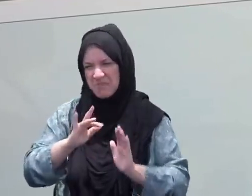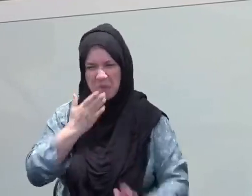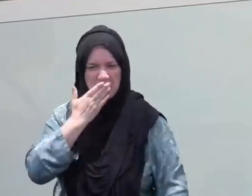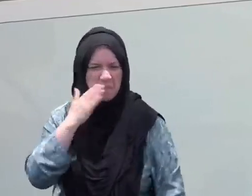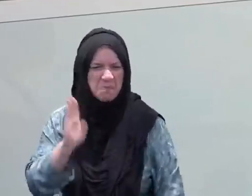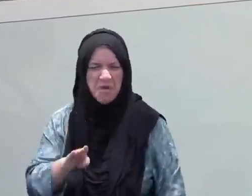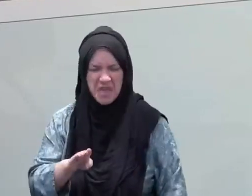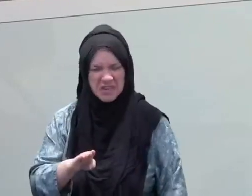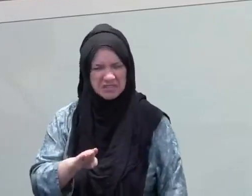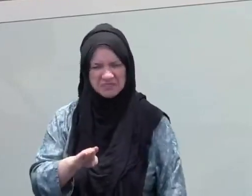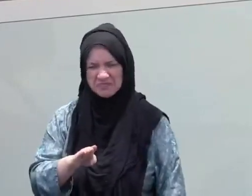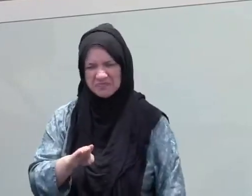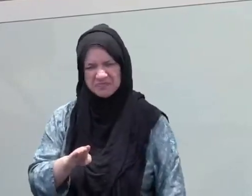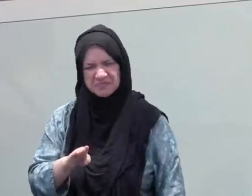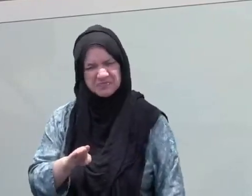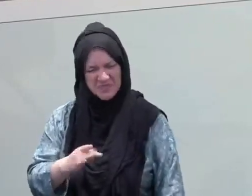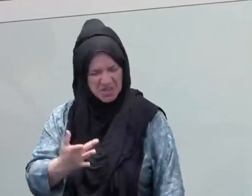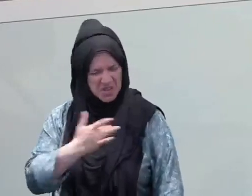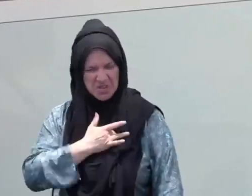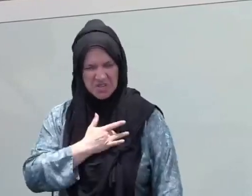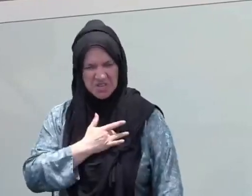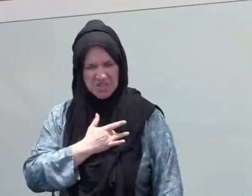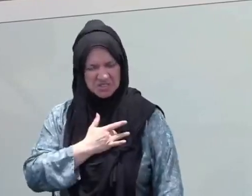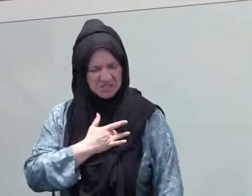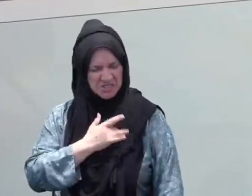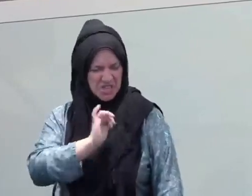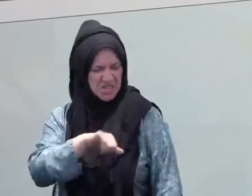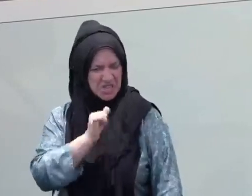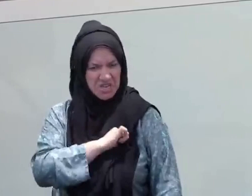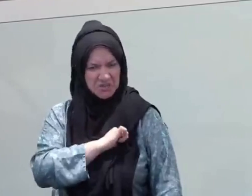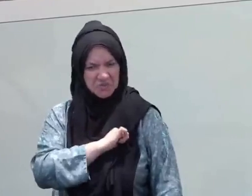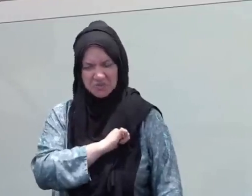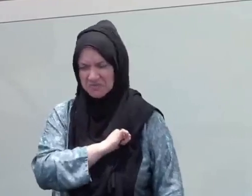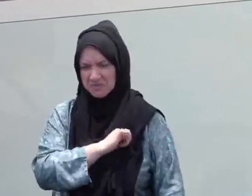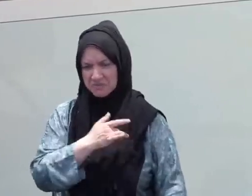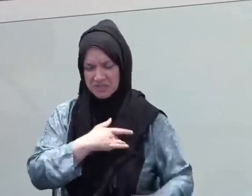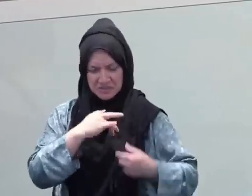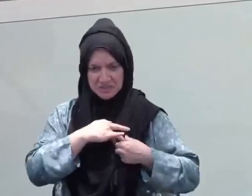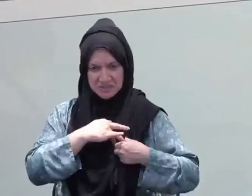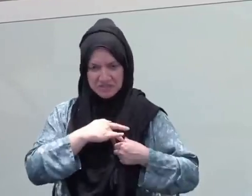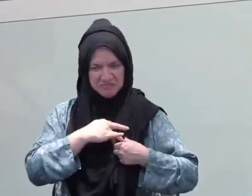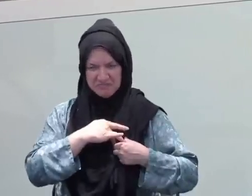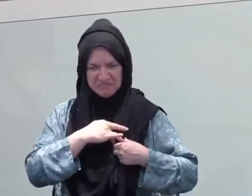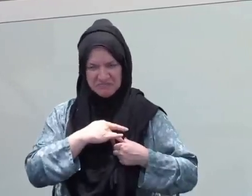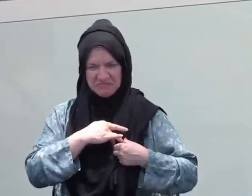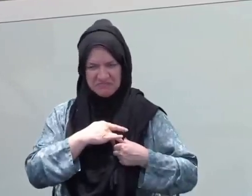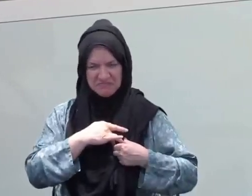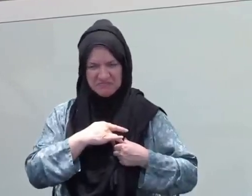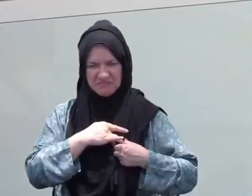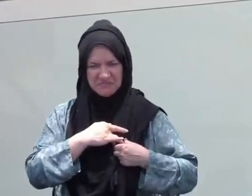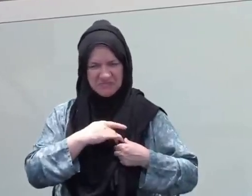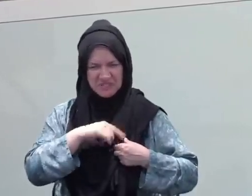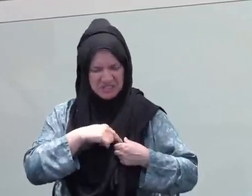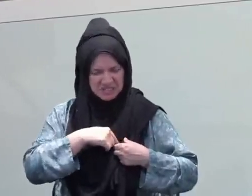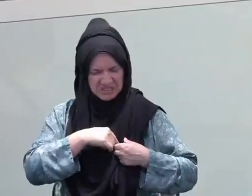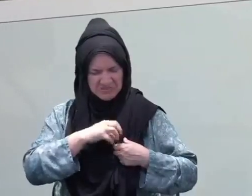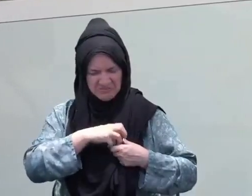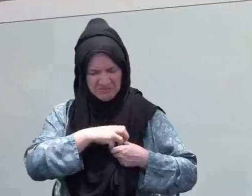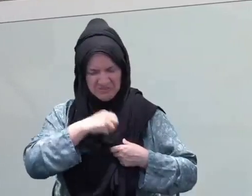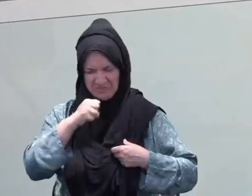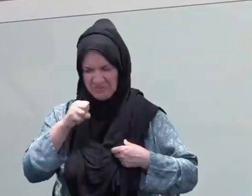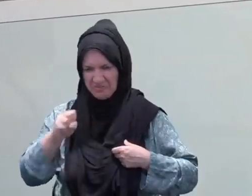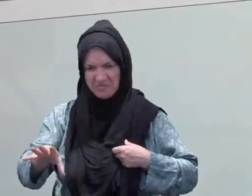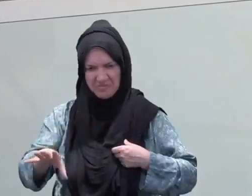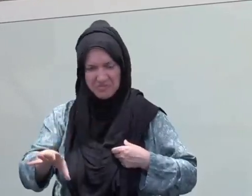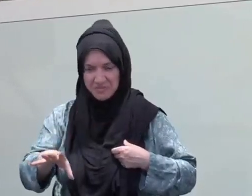and prepare our hearts for Ramadan and give us the guidance and the rushd and the action plan